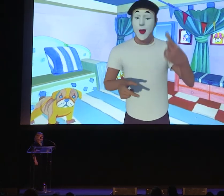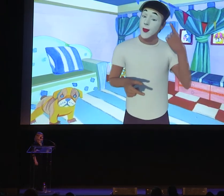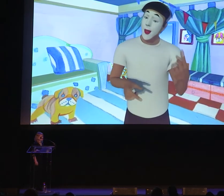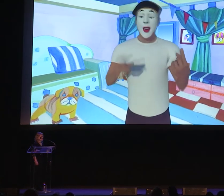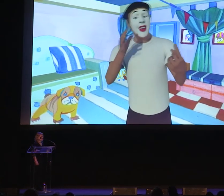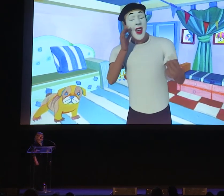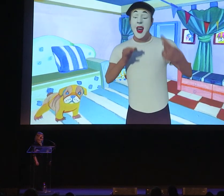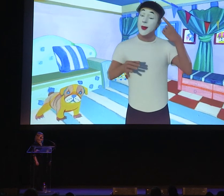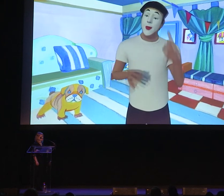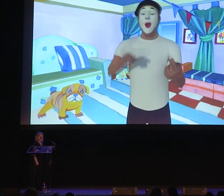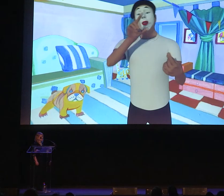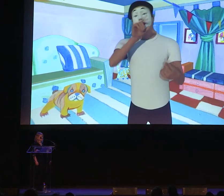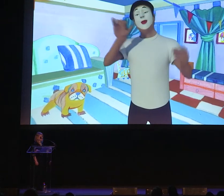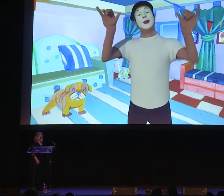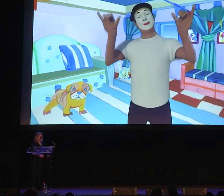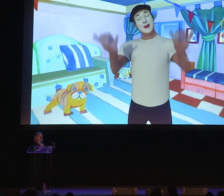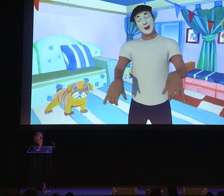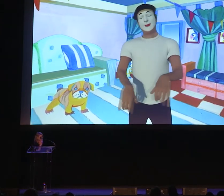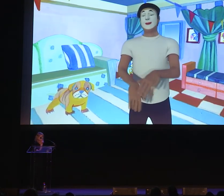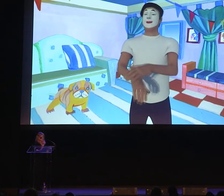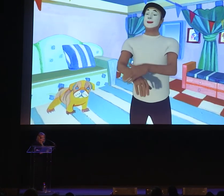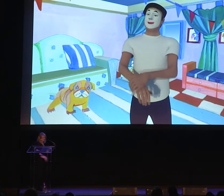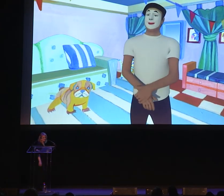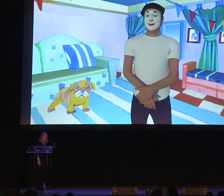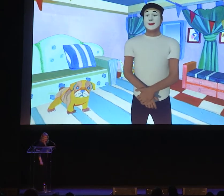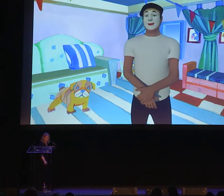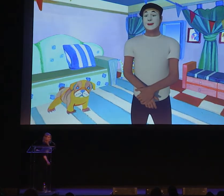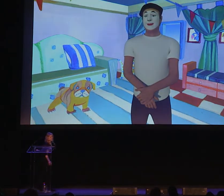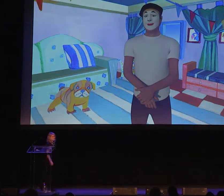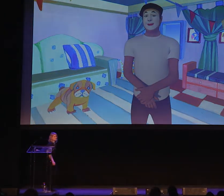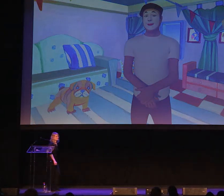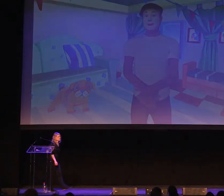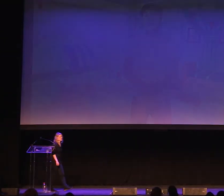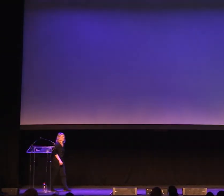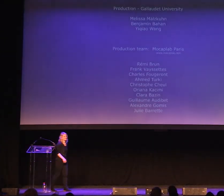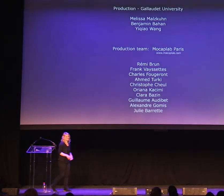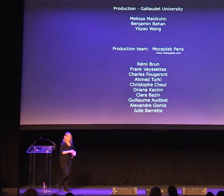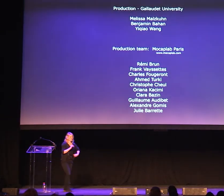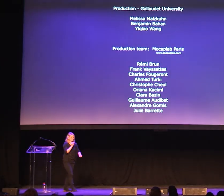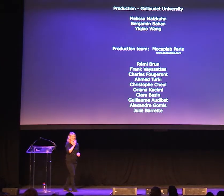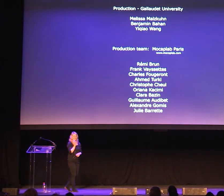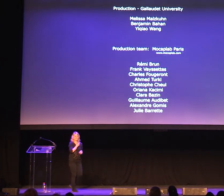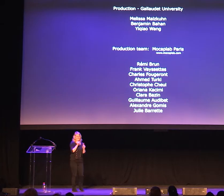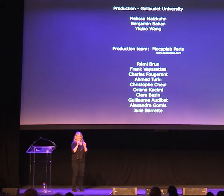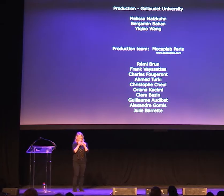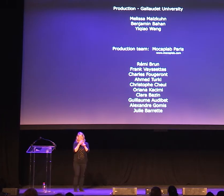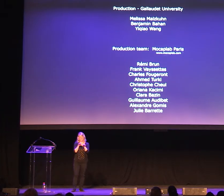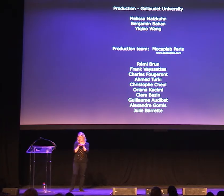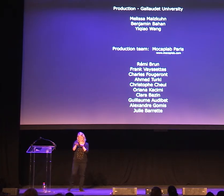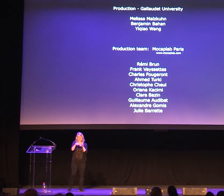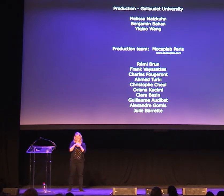And then he repeats again, but I live with three animals, I chose to live with them, my cat, my dog, and my bird, and that's who we are.